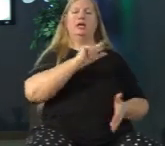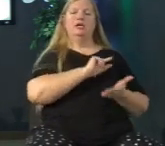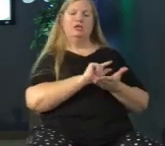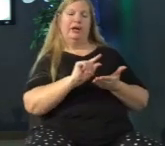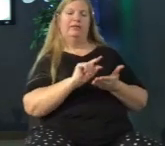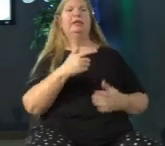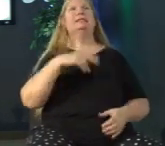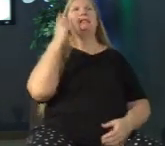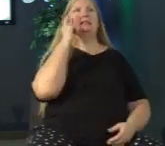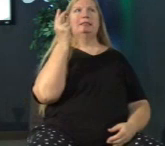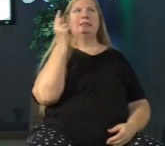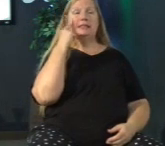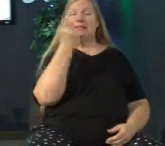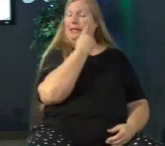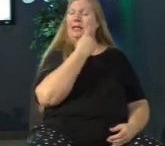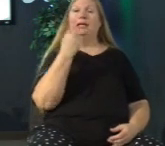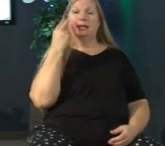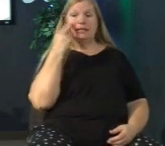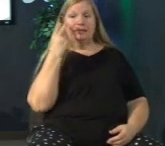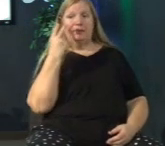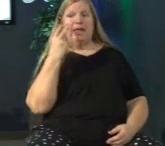improve and we are grateful for that